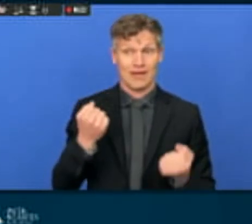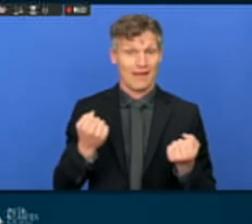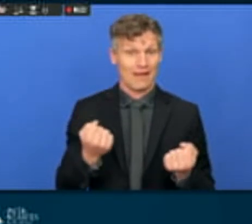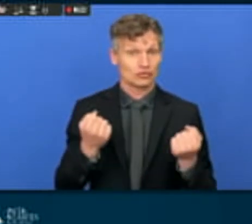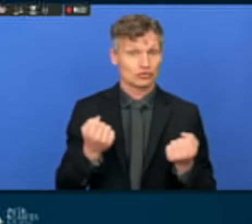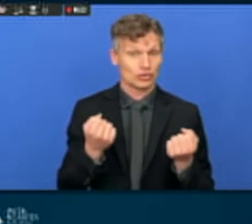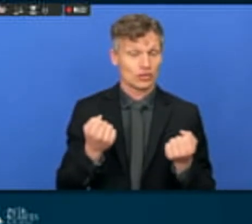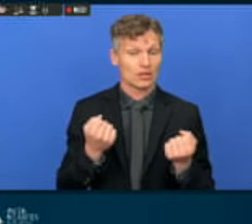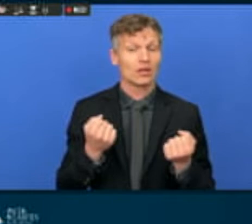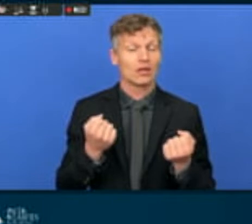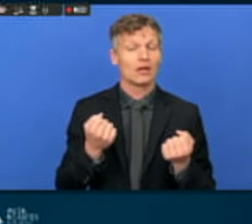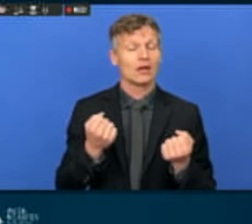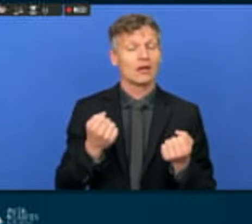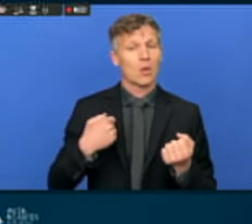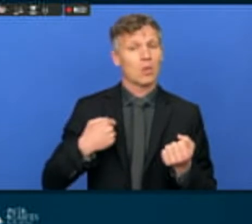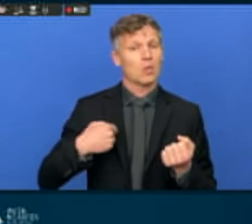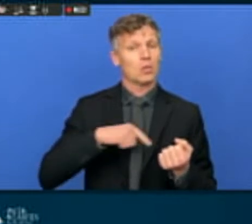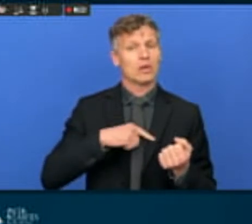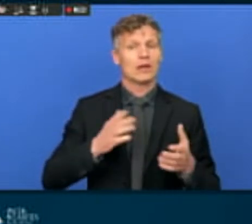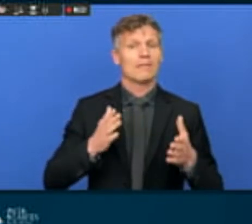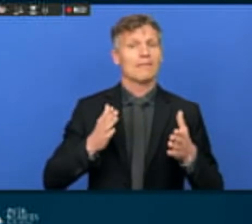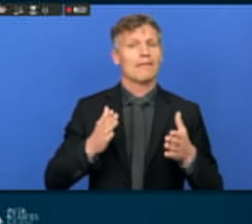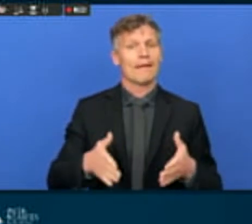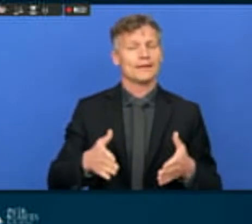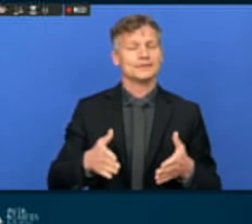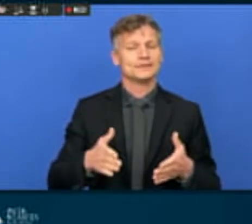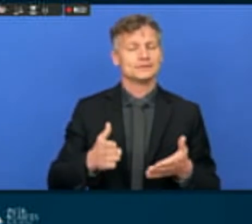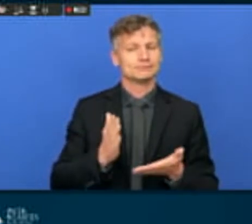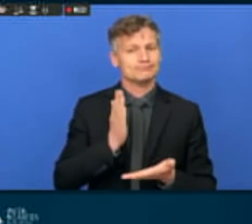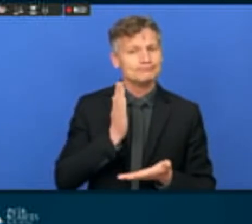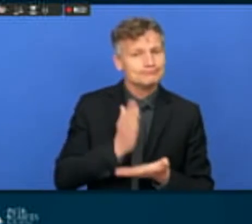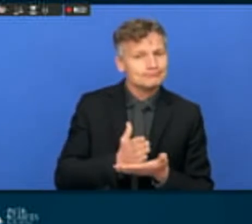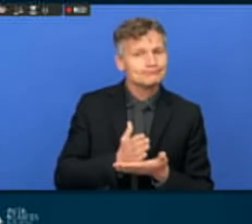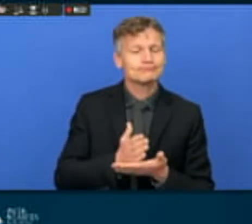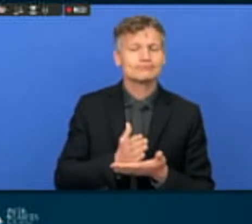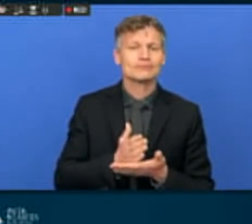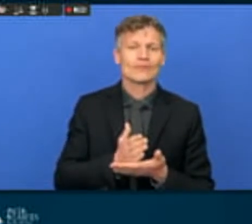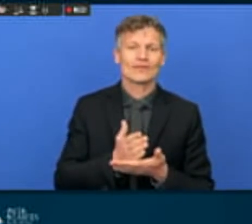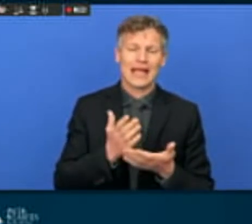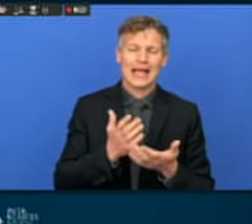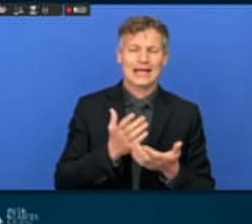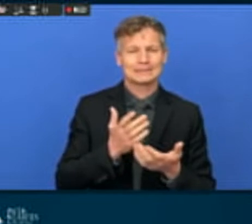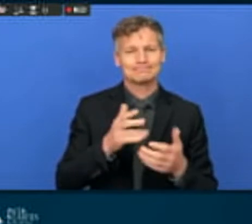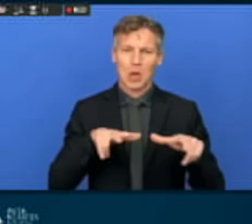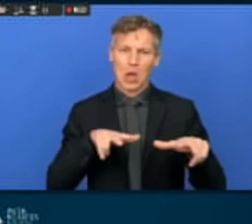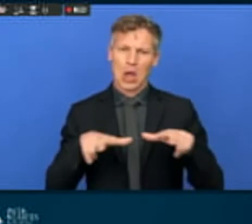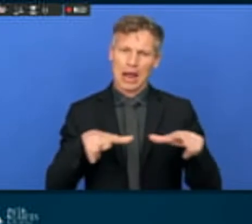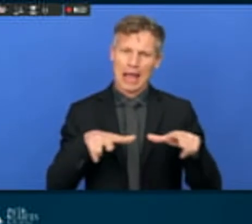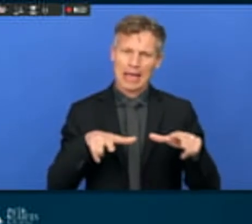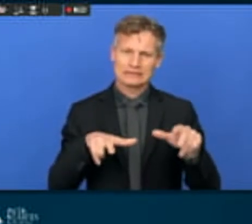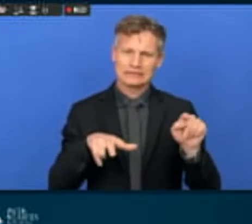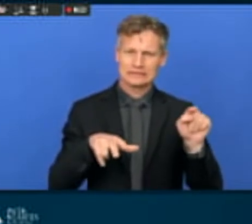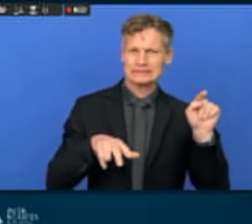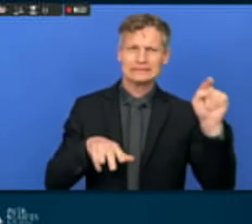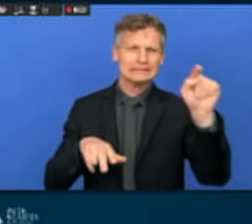us to ensure a collaborative working arrangement between all the